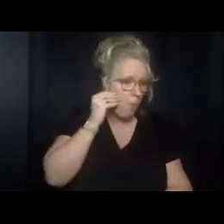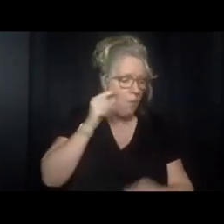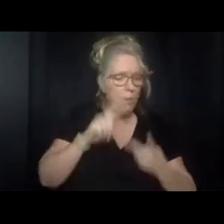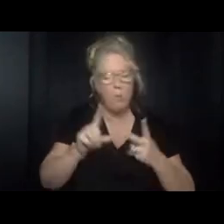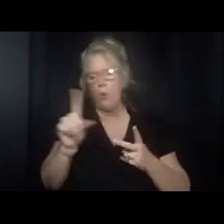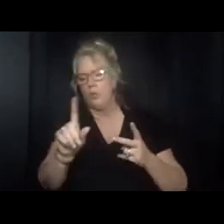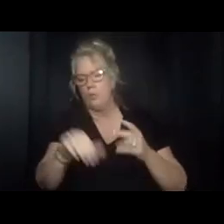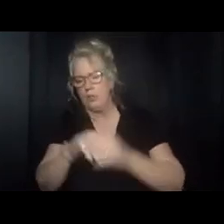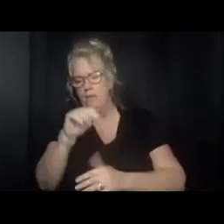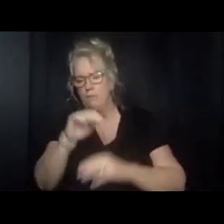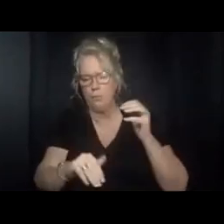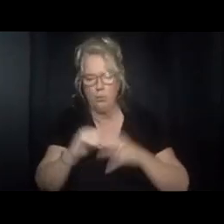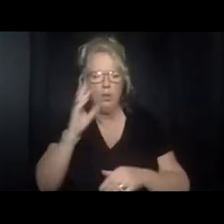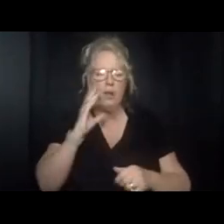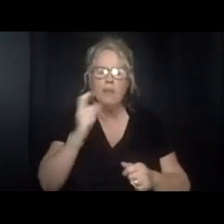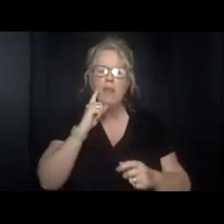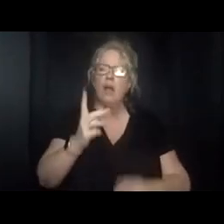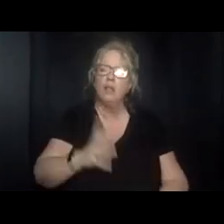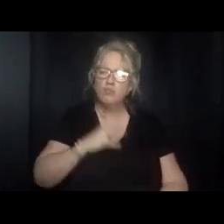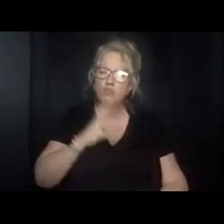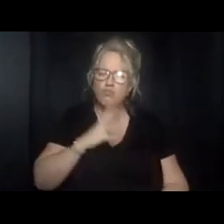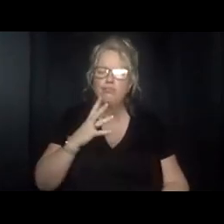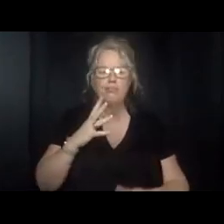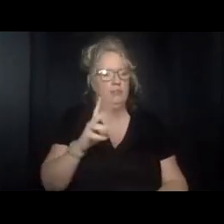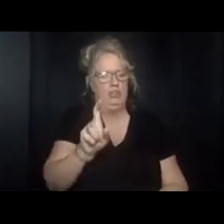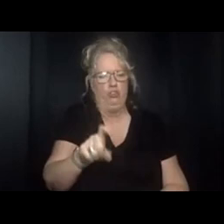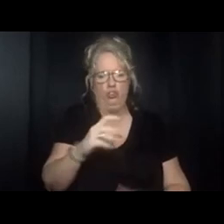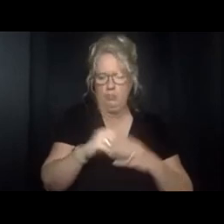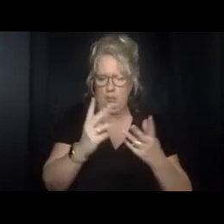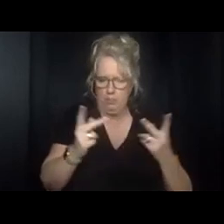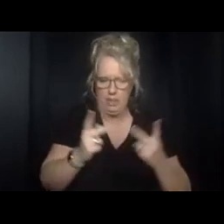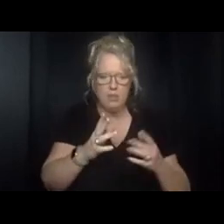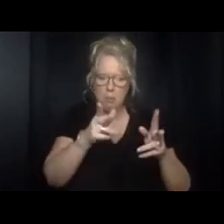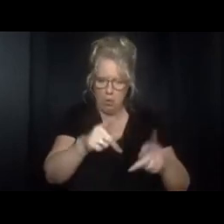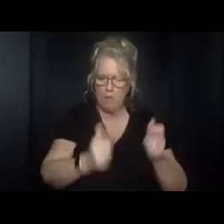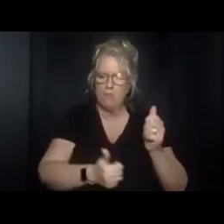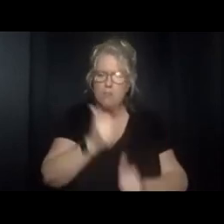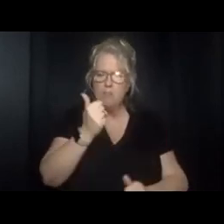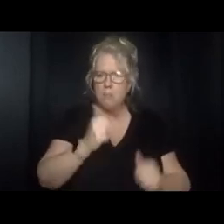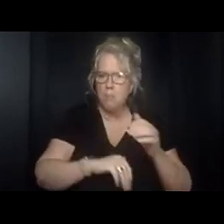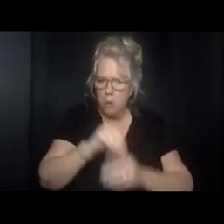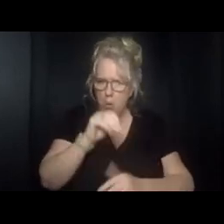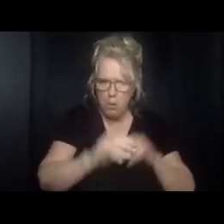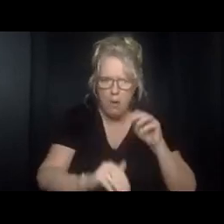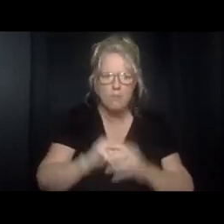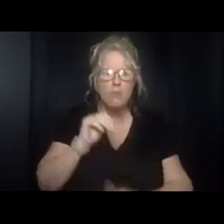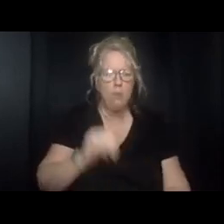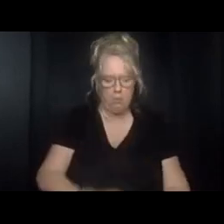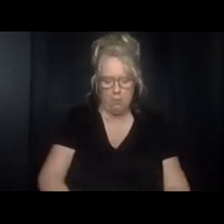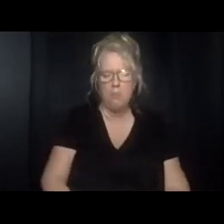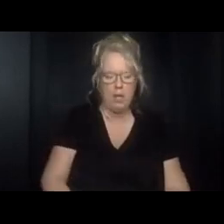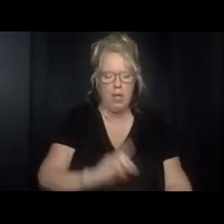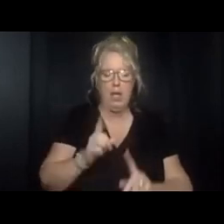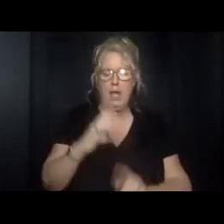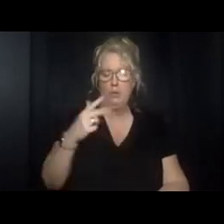comfortable informal and hospitable it should be in a place that the person feels most comfortable and when should the person